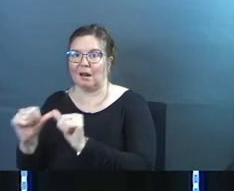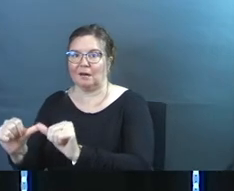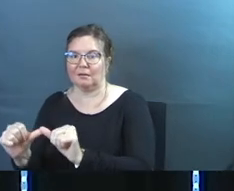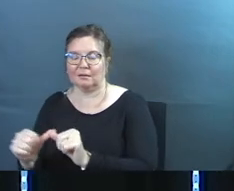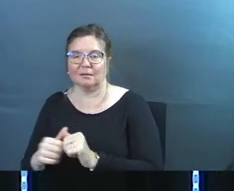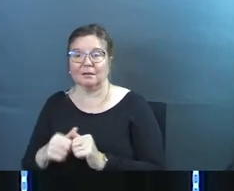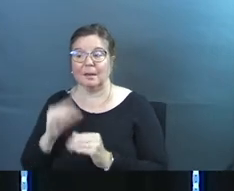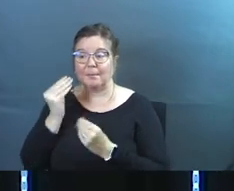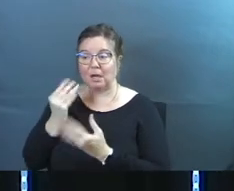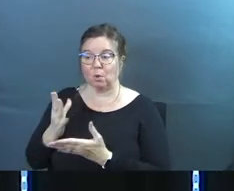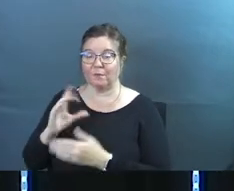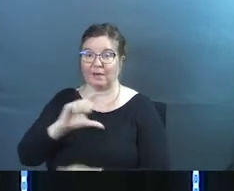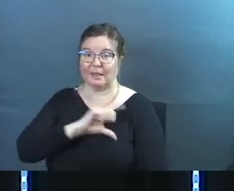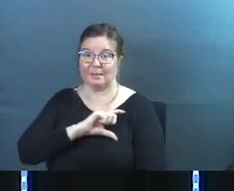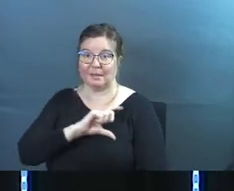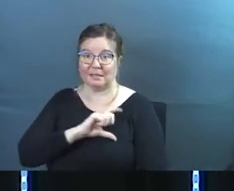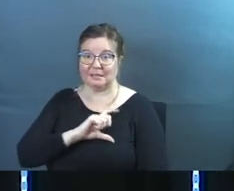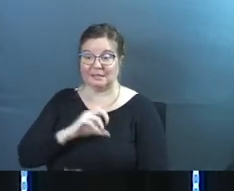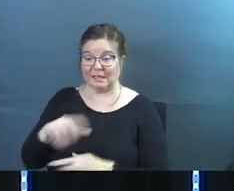by notifying the